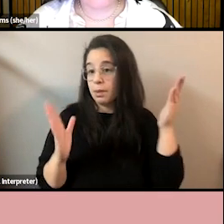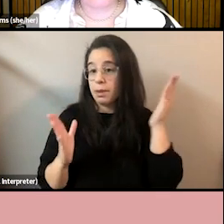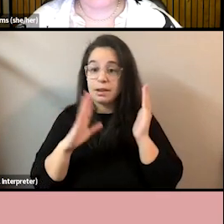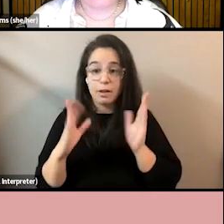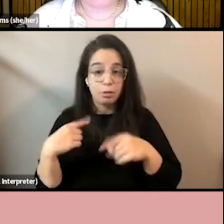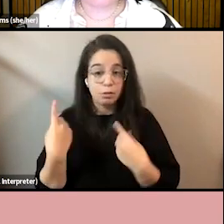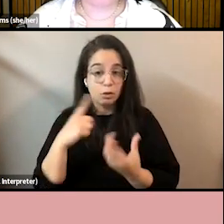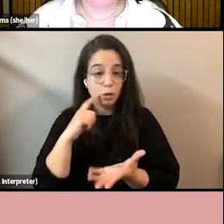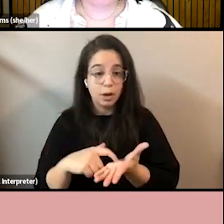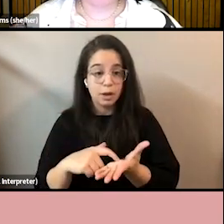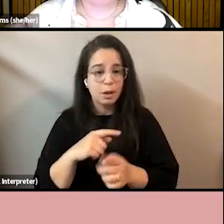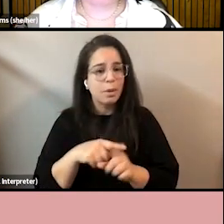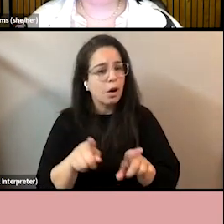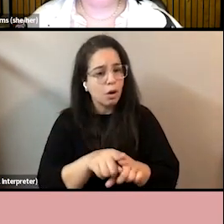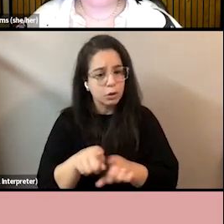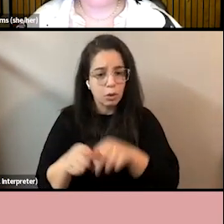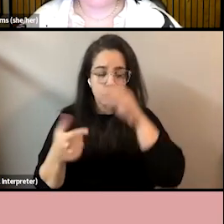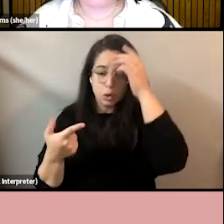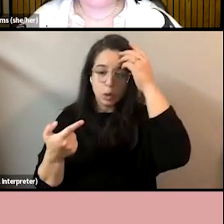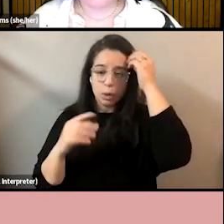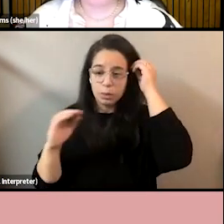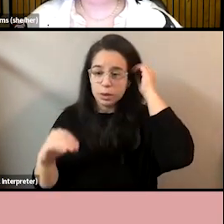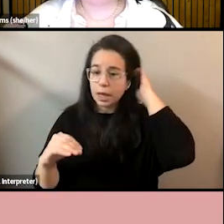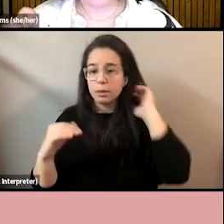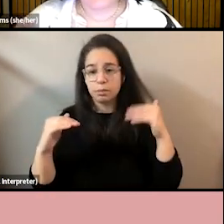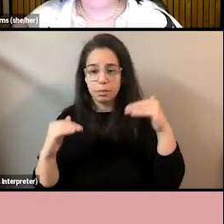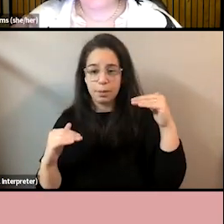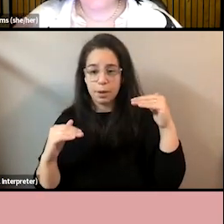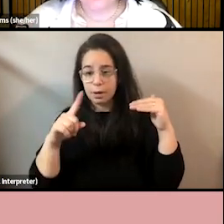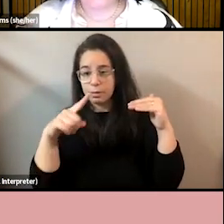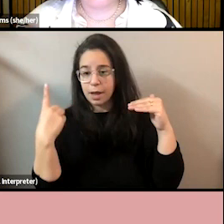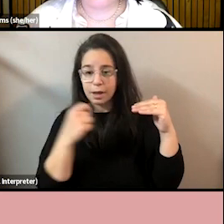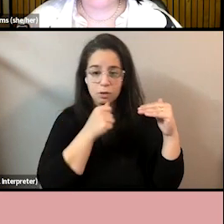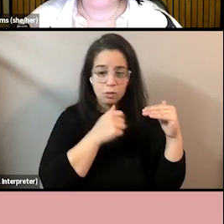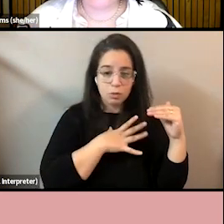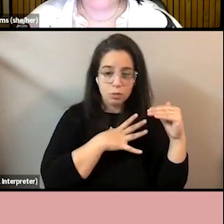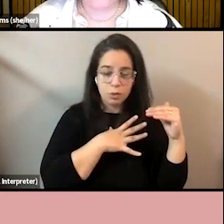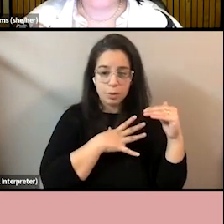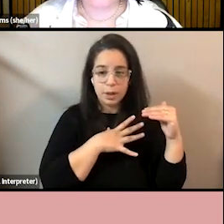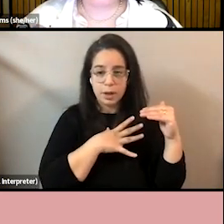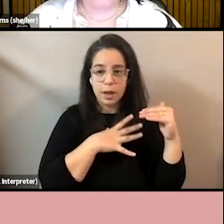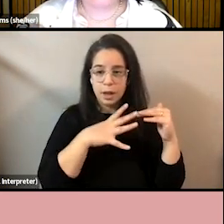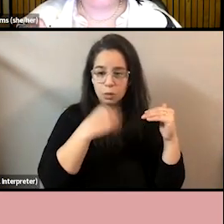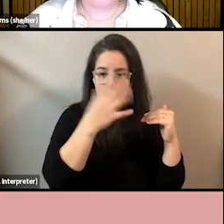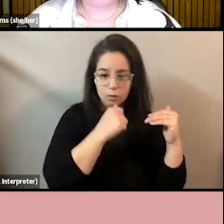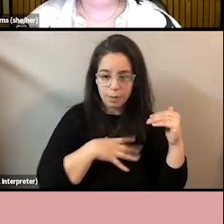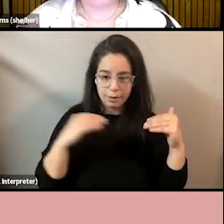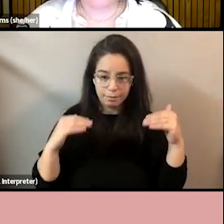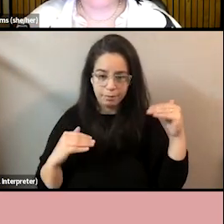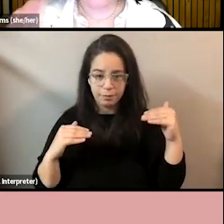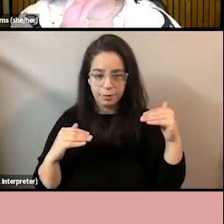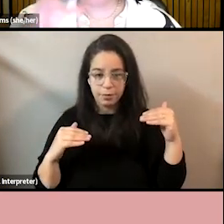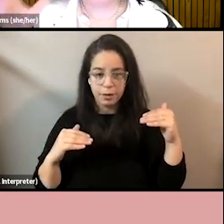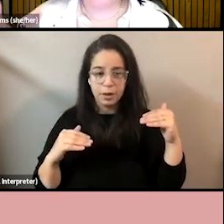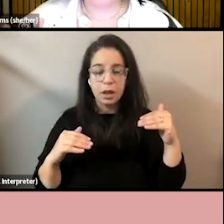21% pay gap between black and white women, which is absolutely lost when we take the homogenous